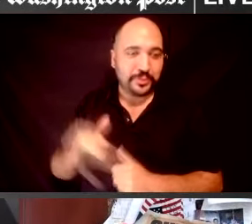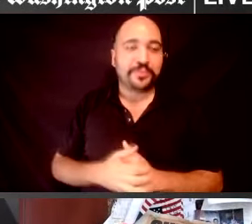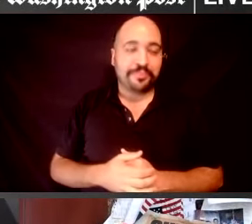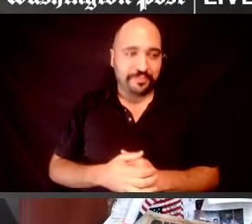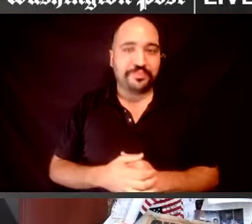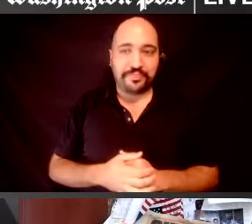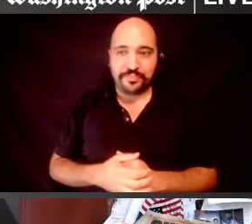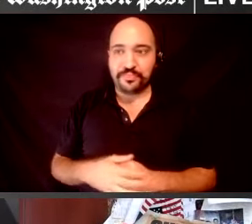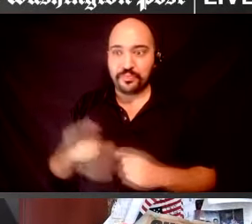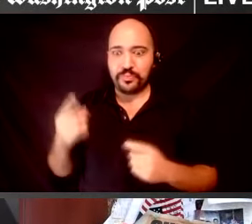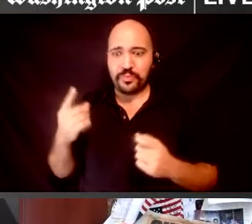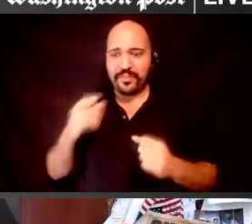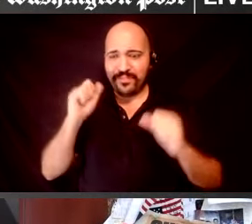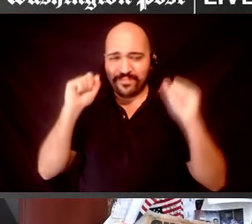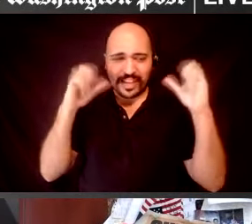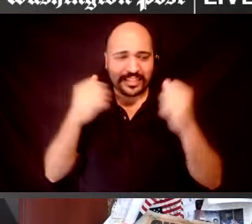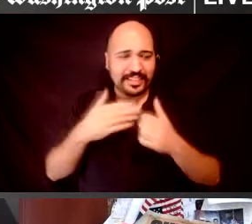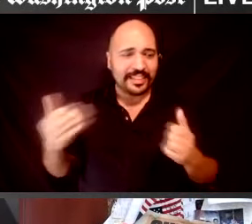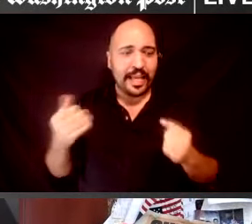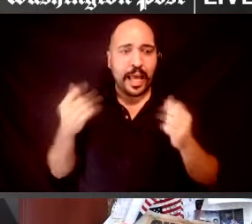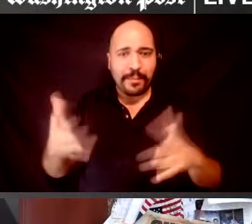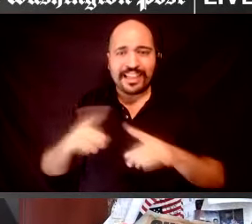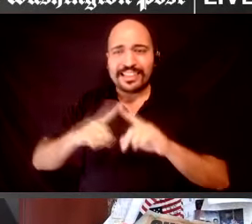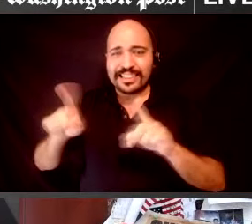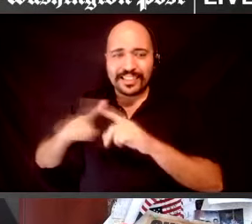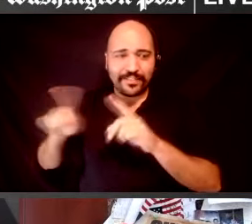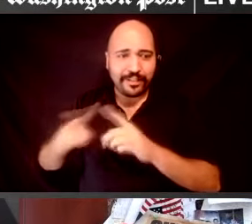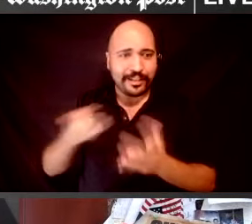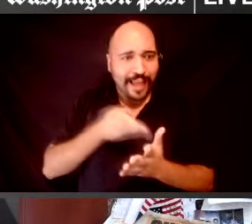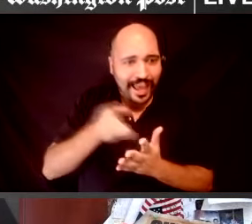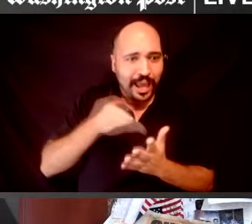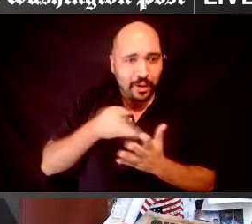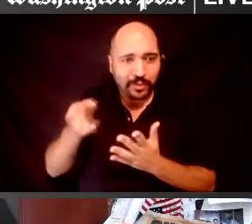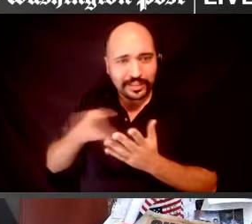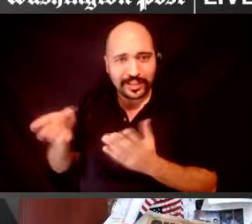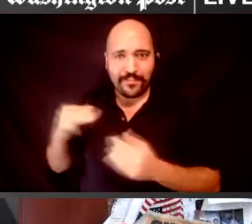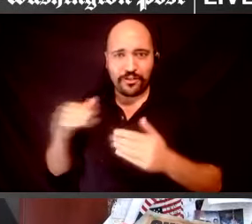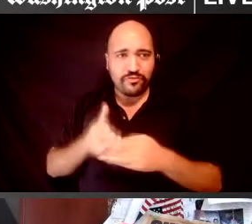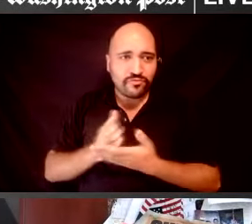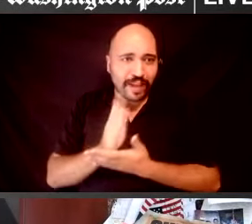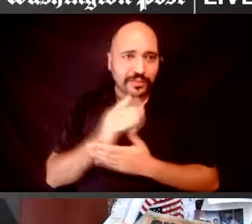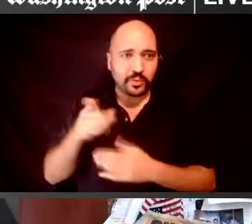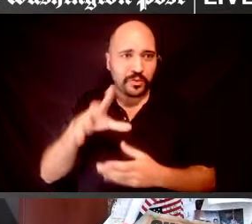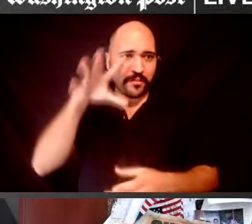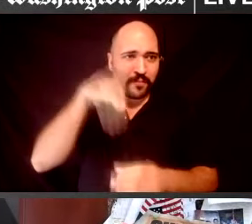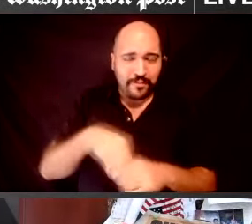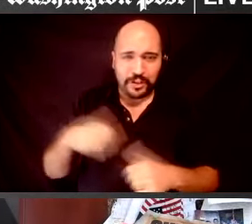different areas of rights you're involved in, this huge intersection,